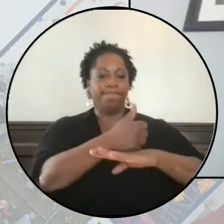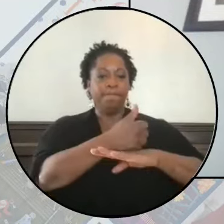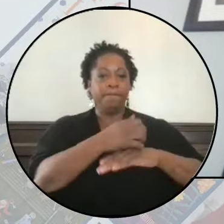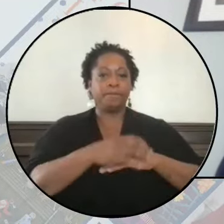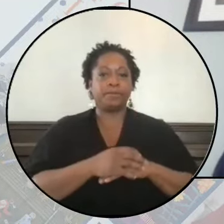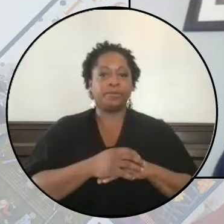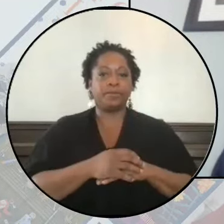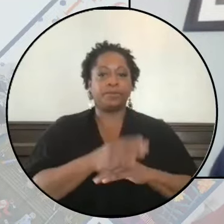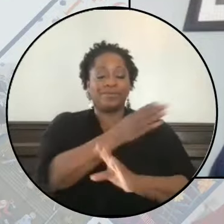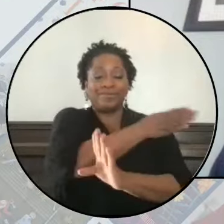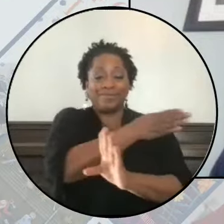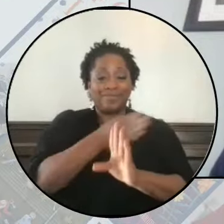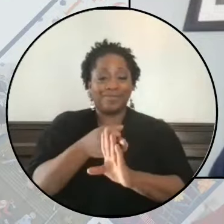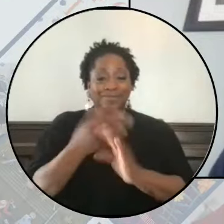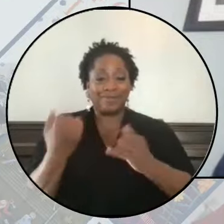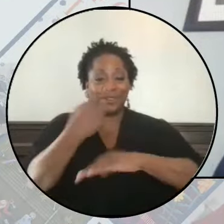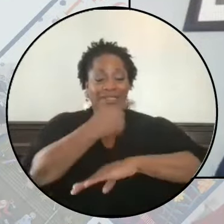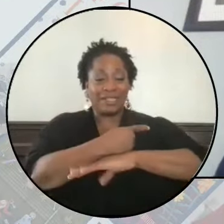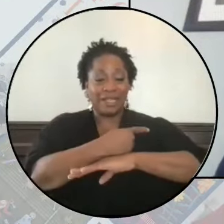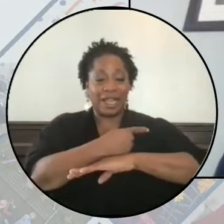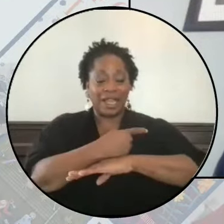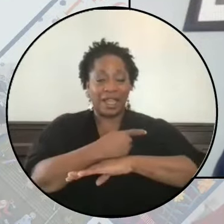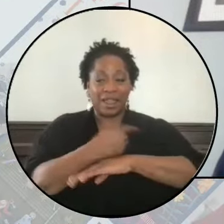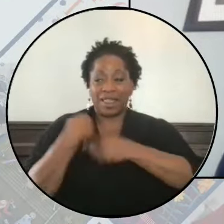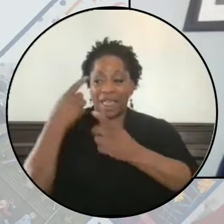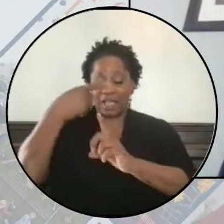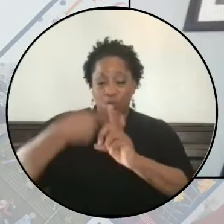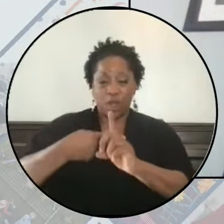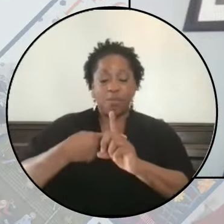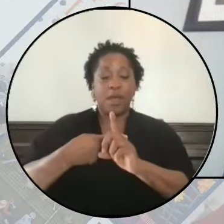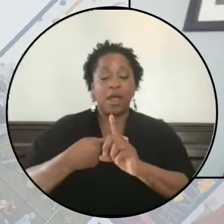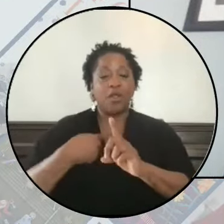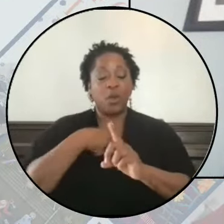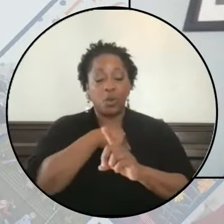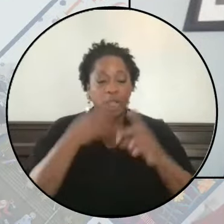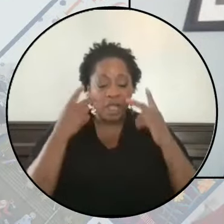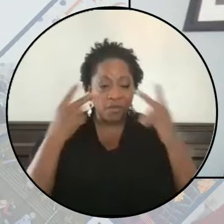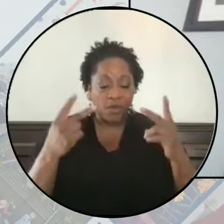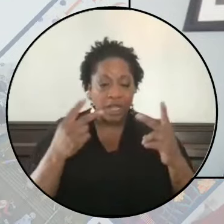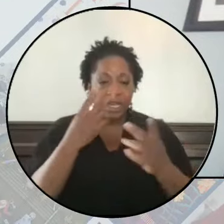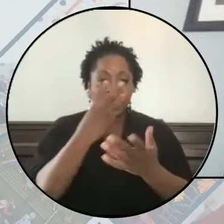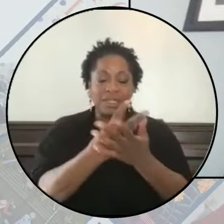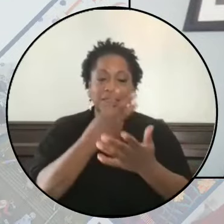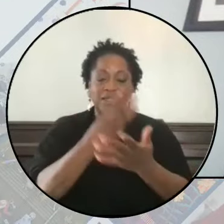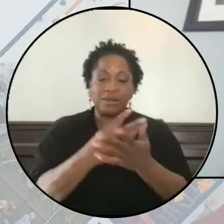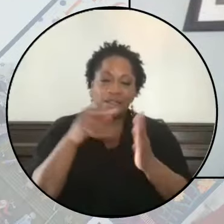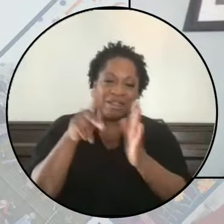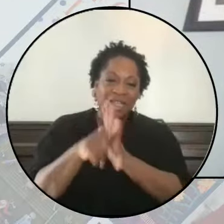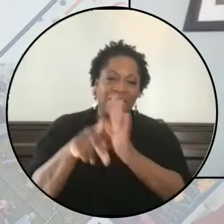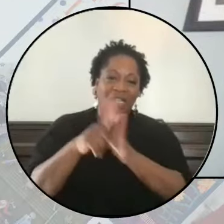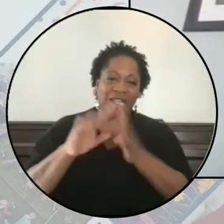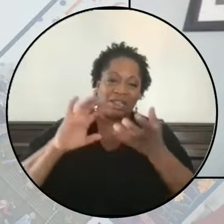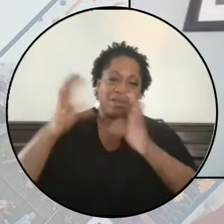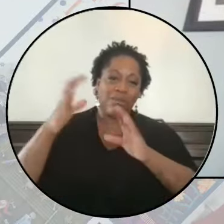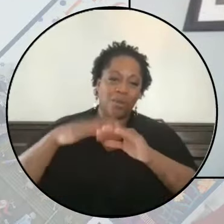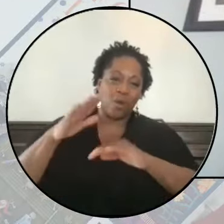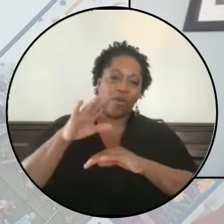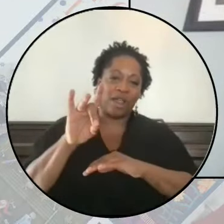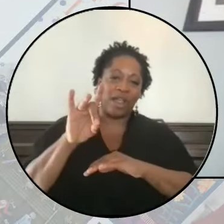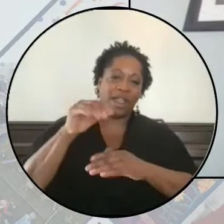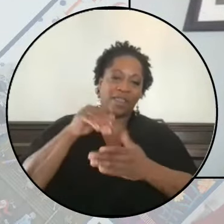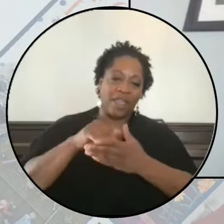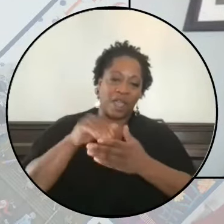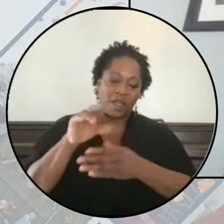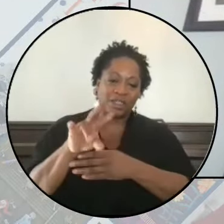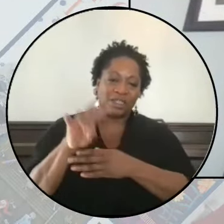To today, over the last month, we have witnessed the massacre of over 8,700 Palestinians